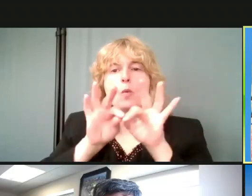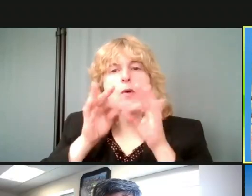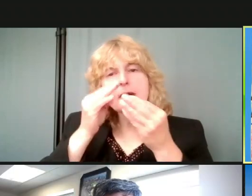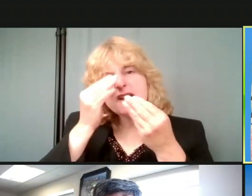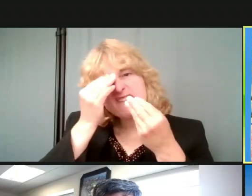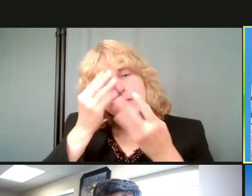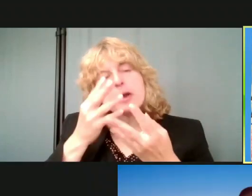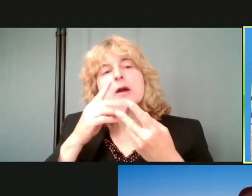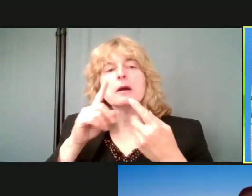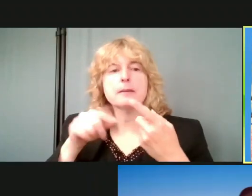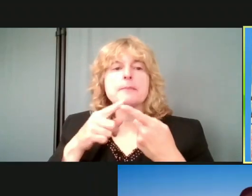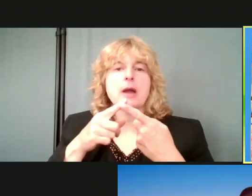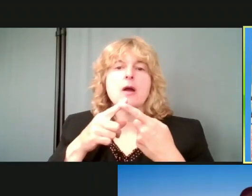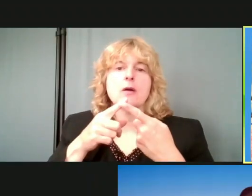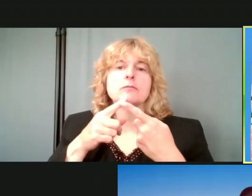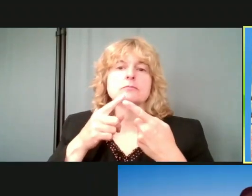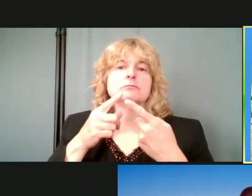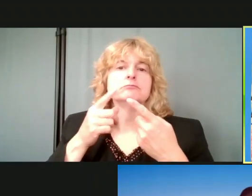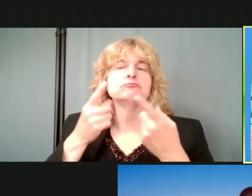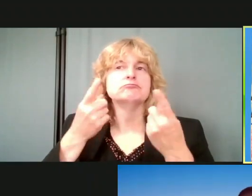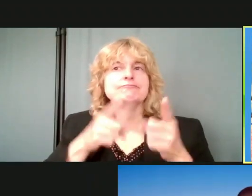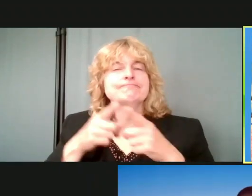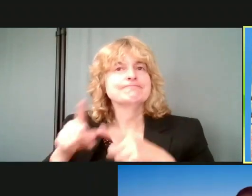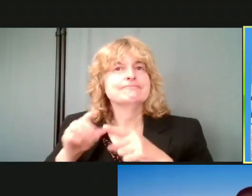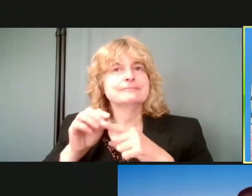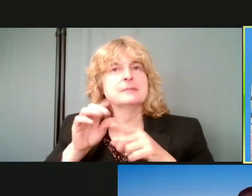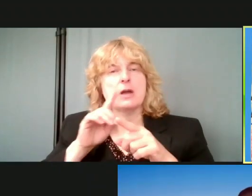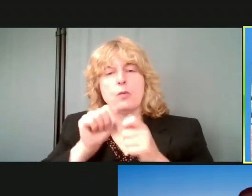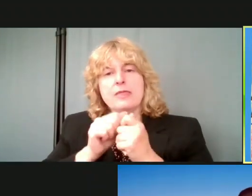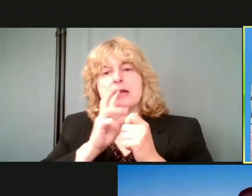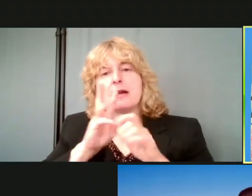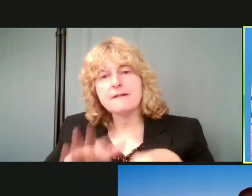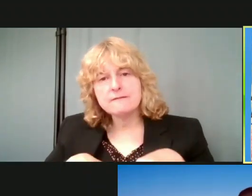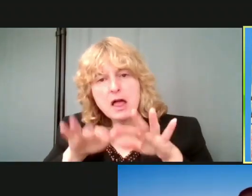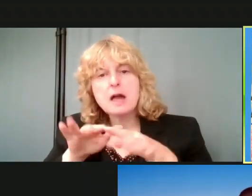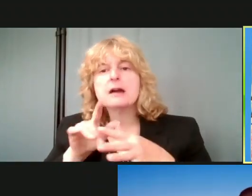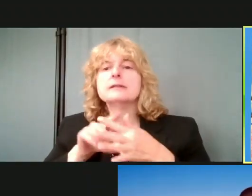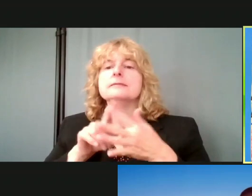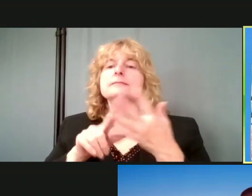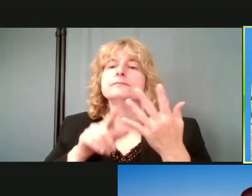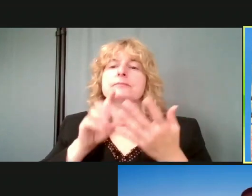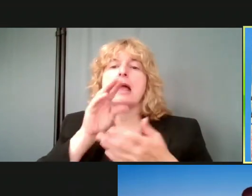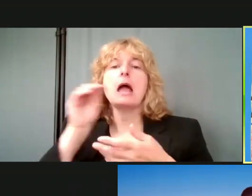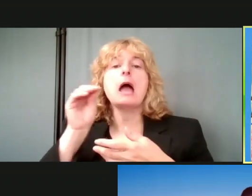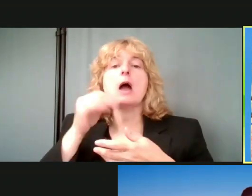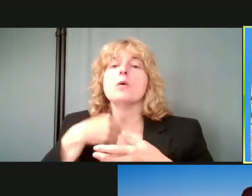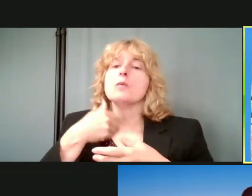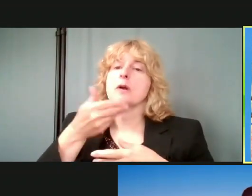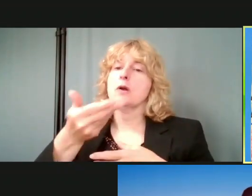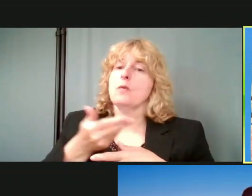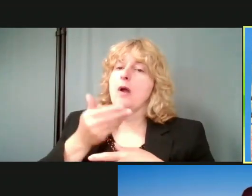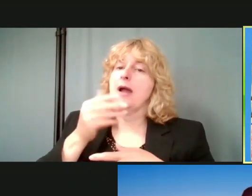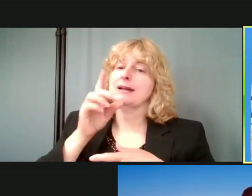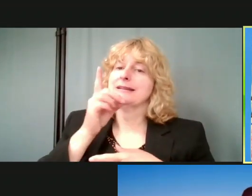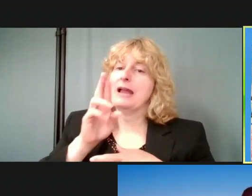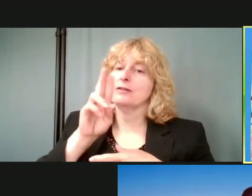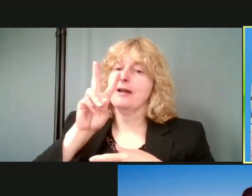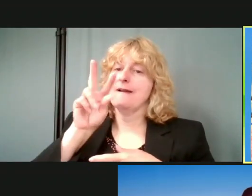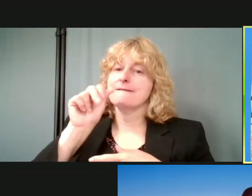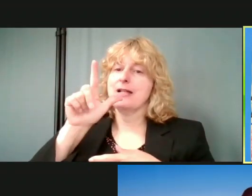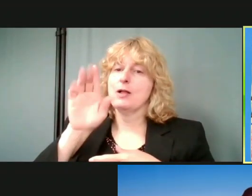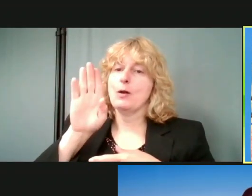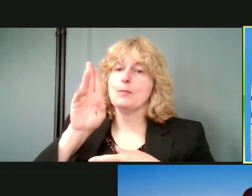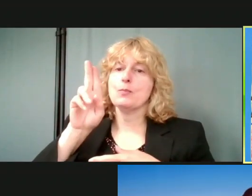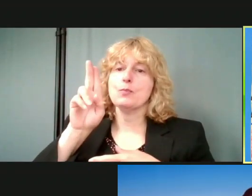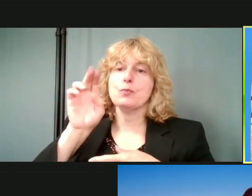Also, in our programming today, we're so delighted to welcome back Dr. Valbuena from CHAZ, which is one of our